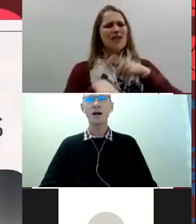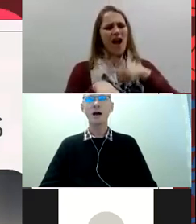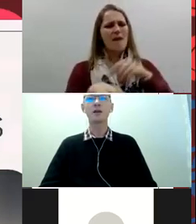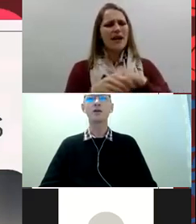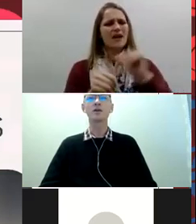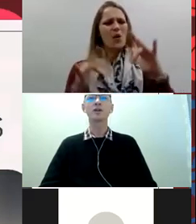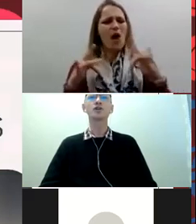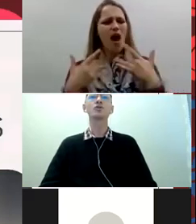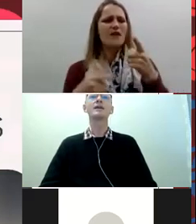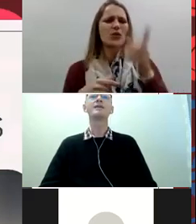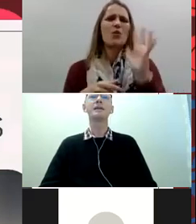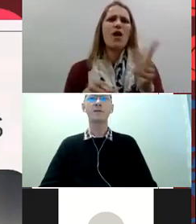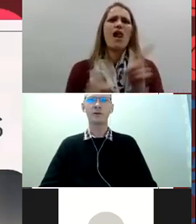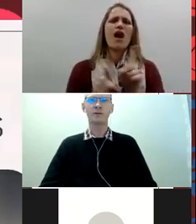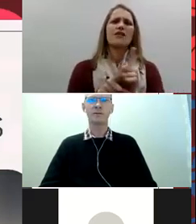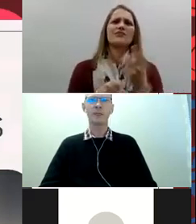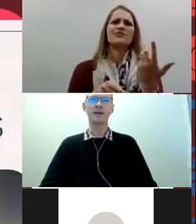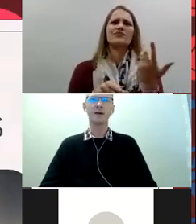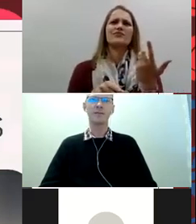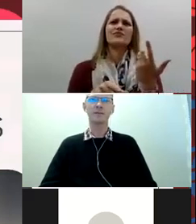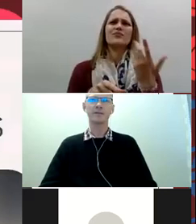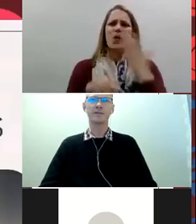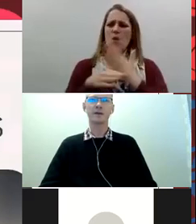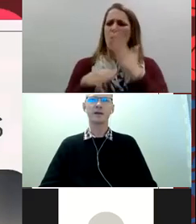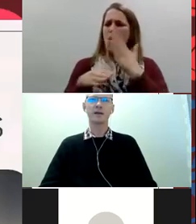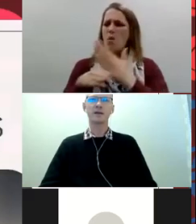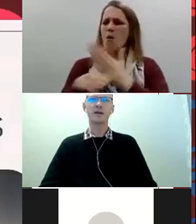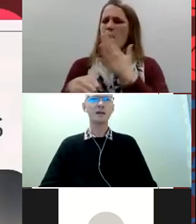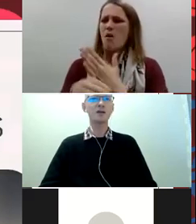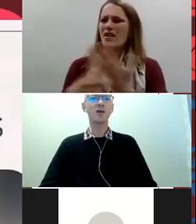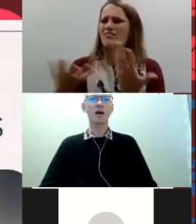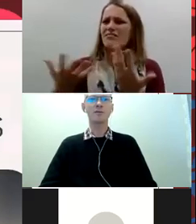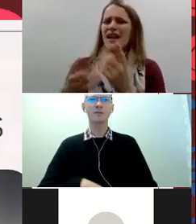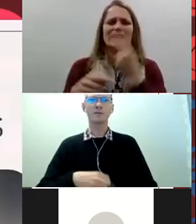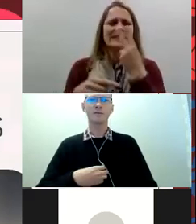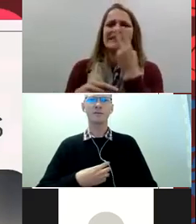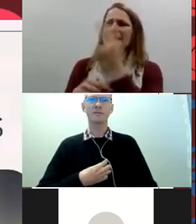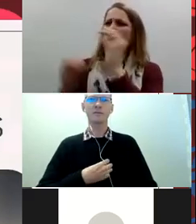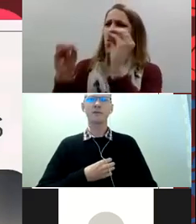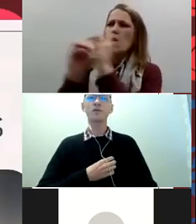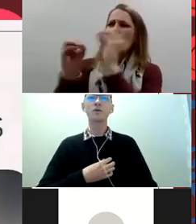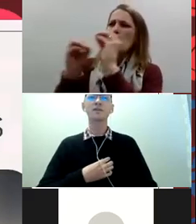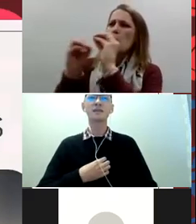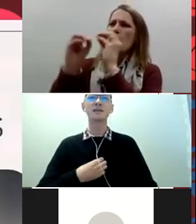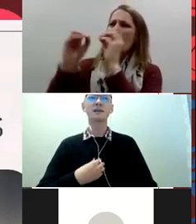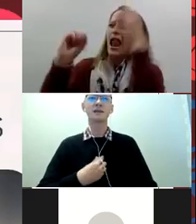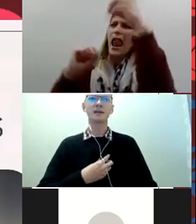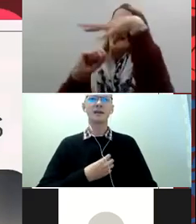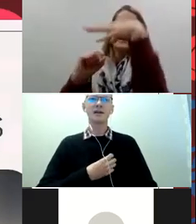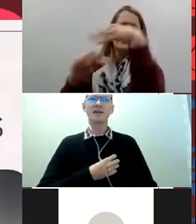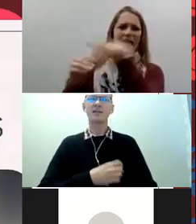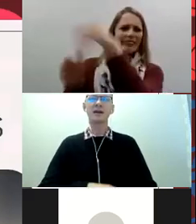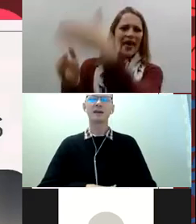I learned to never give up in your life you will see